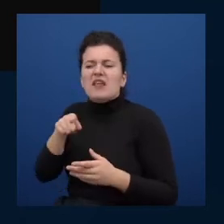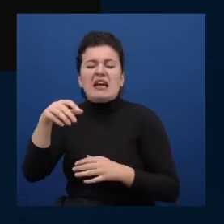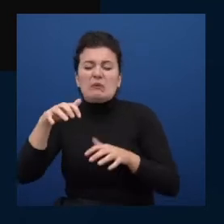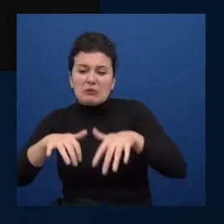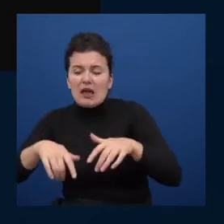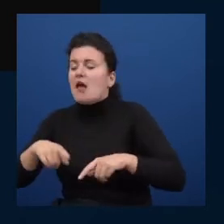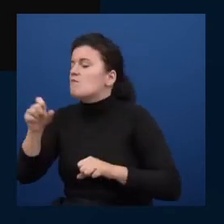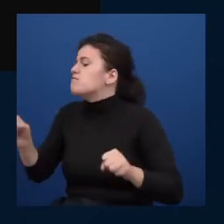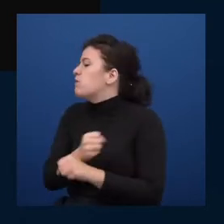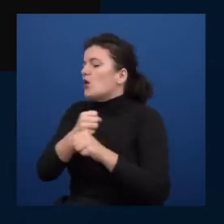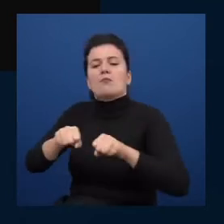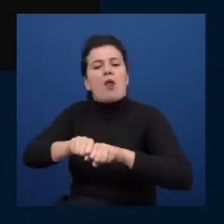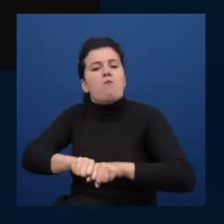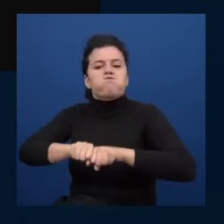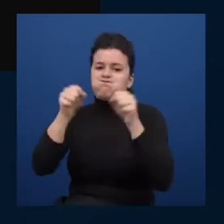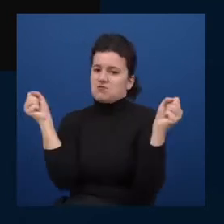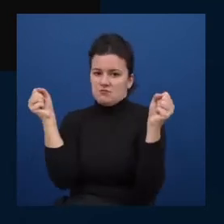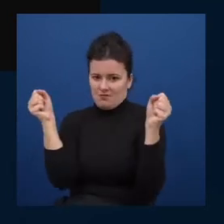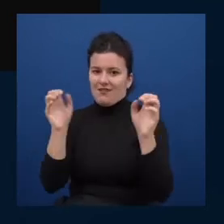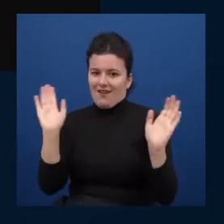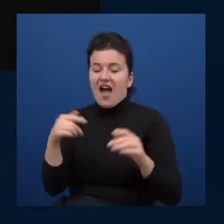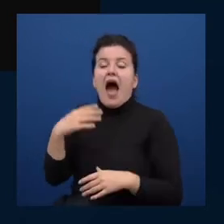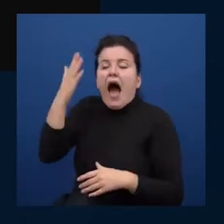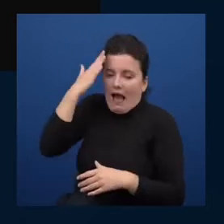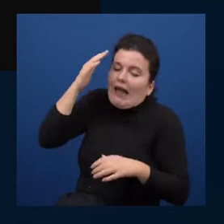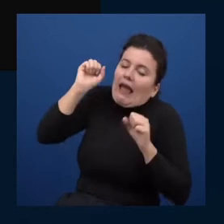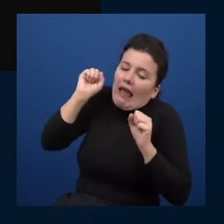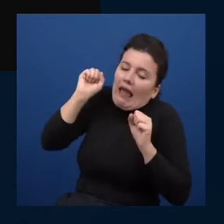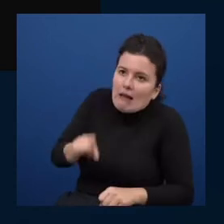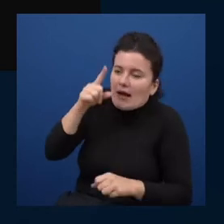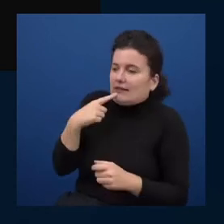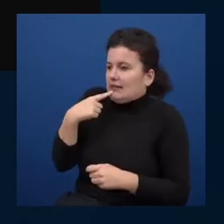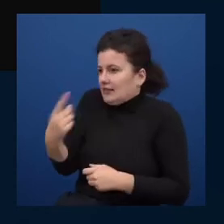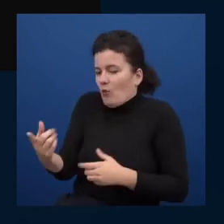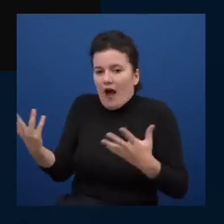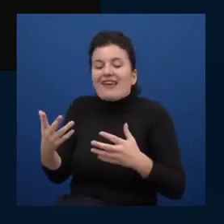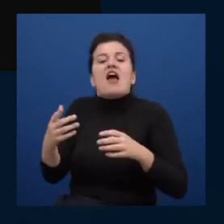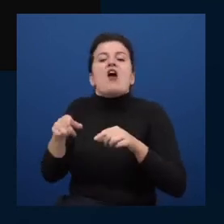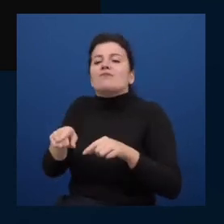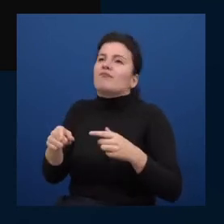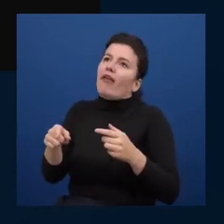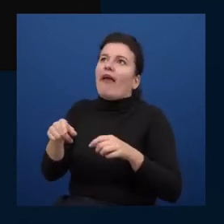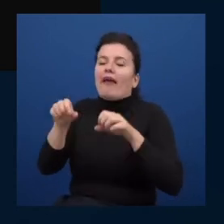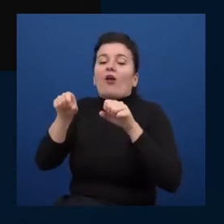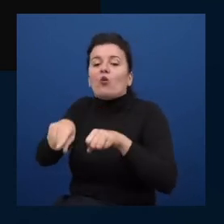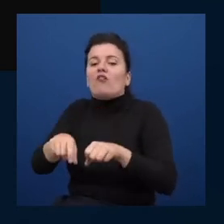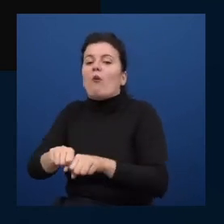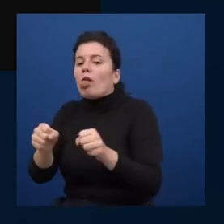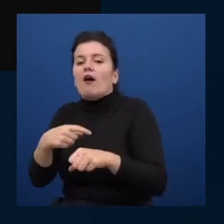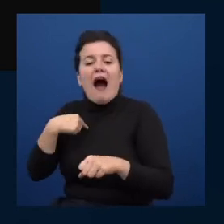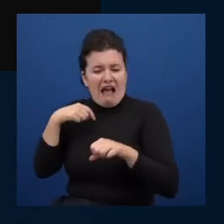can't irreparably break it you can't break it until it is destroyed I can always fix this computer